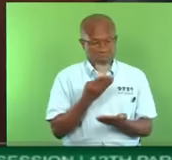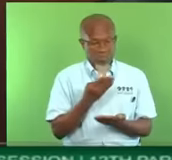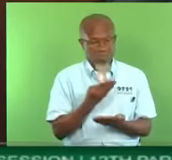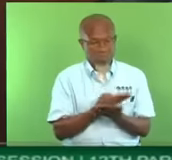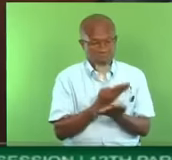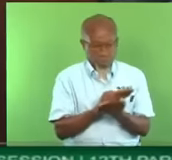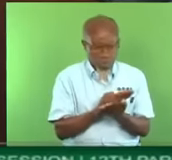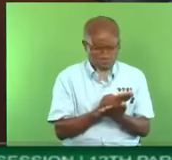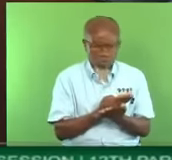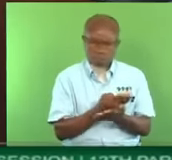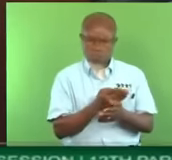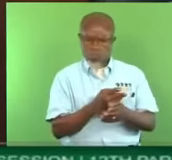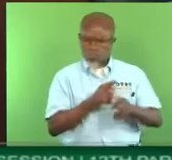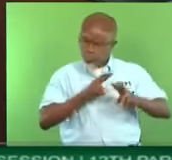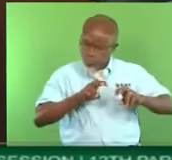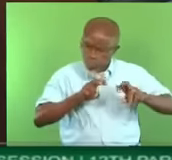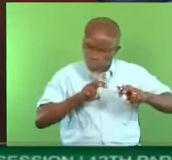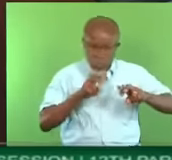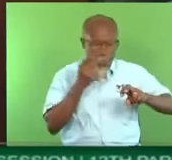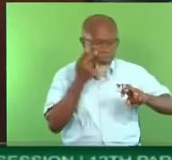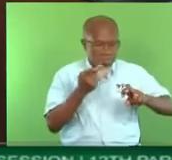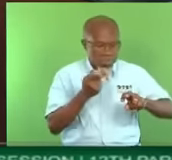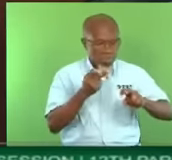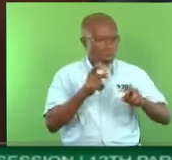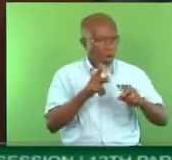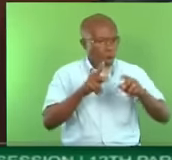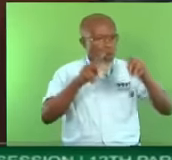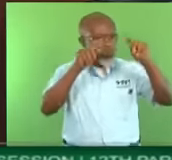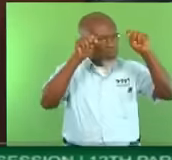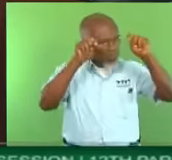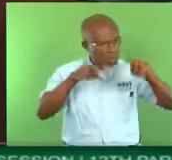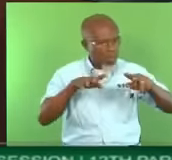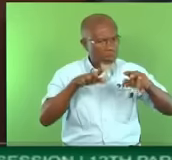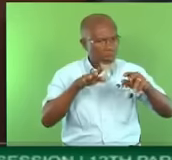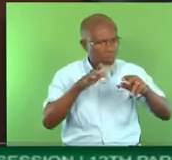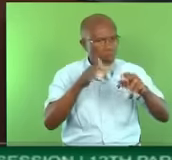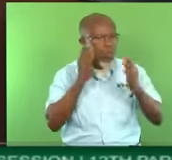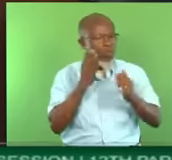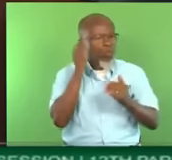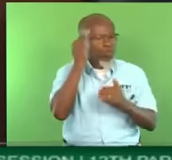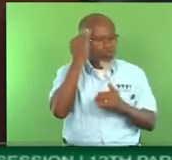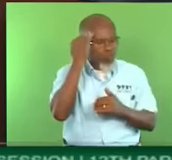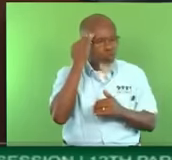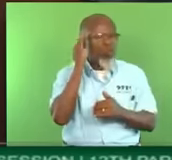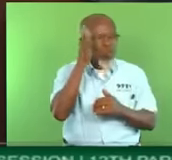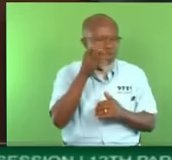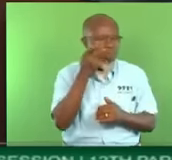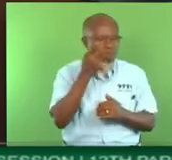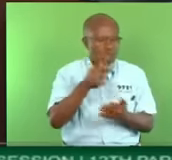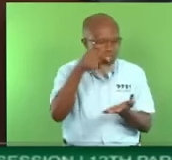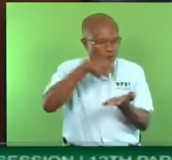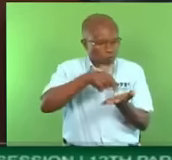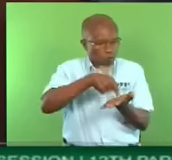what is happening. And the United National Congress got the overwhelming majority of votes in Trinidad,